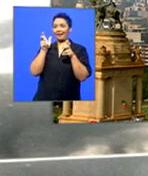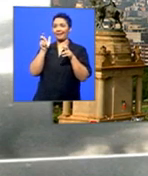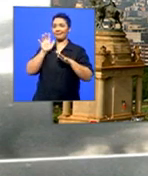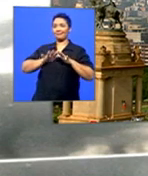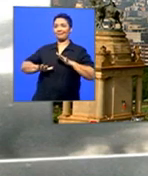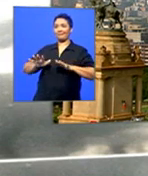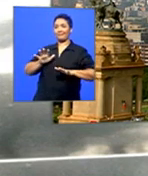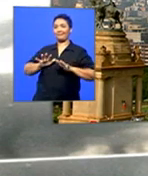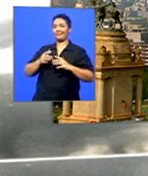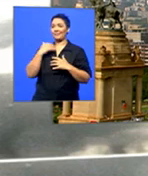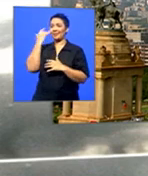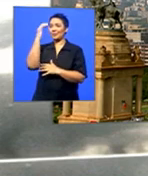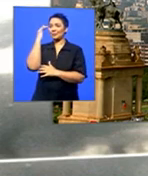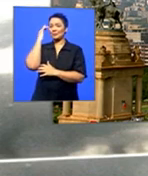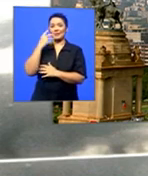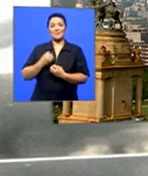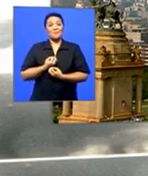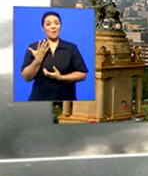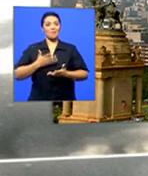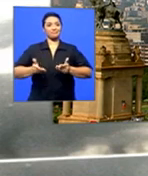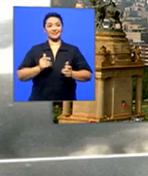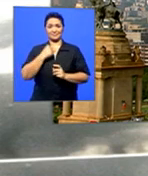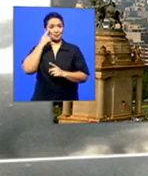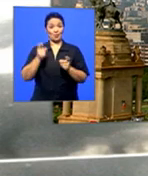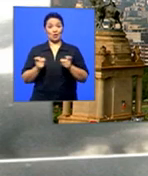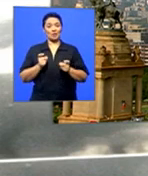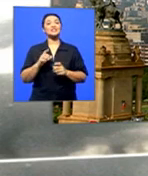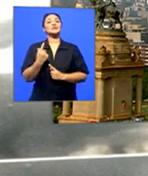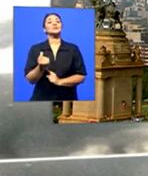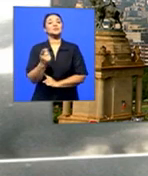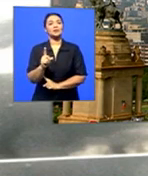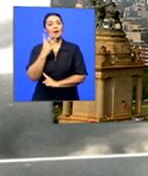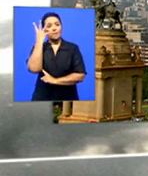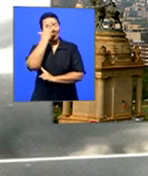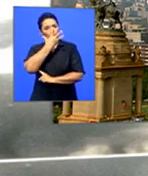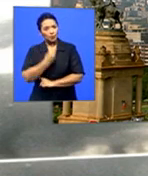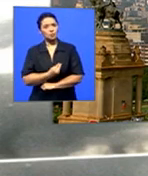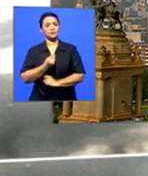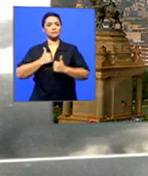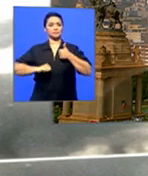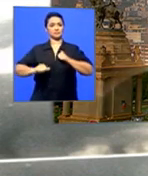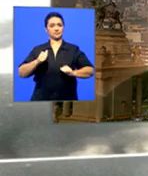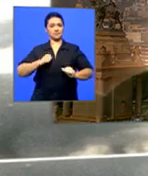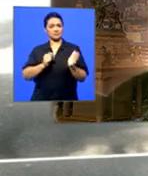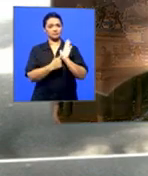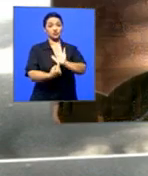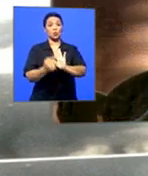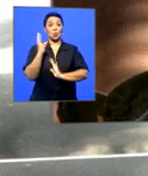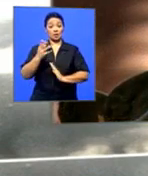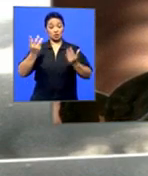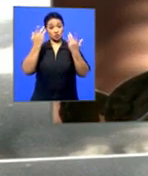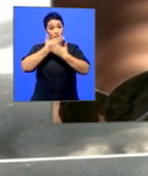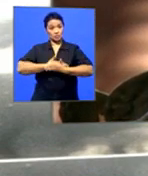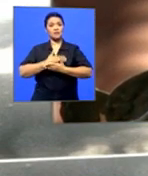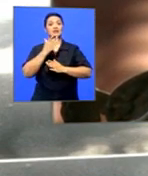So I was going to lose complete control of what we're doing up next. Beautiful, beautiful indeed. That concert taking